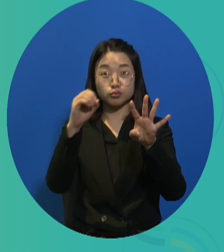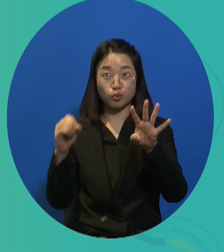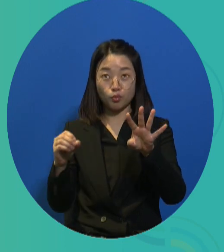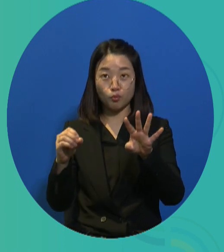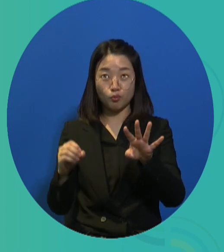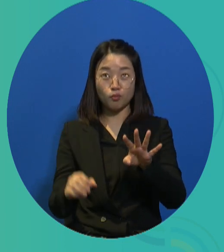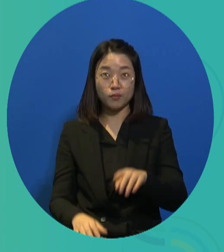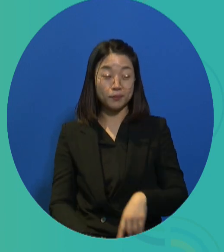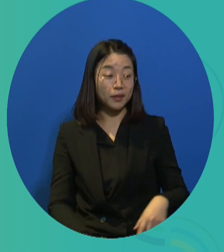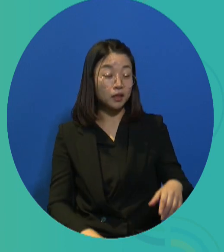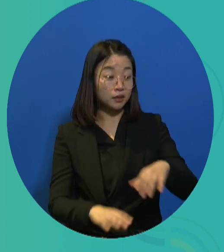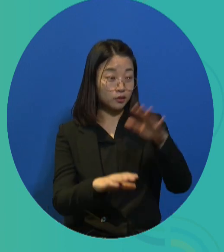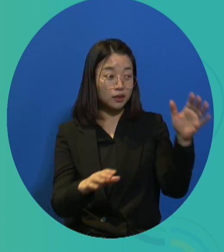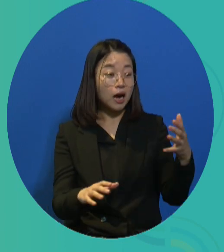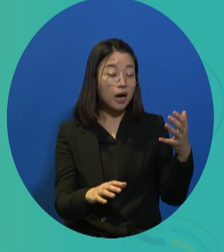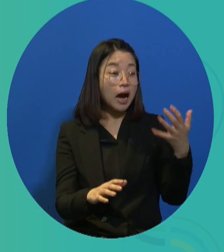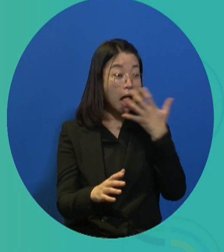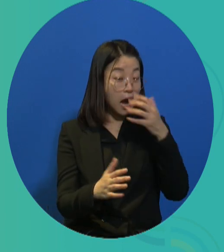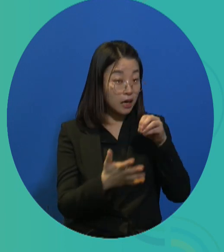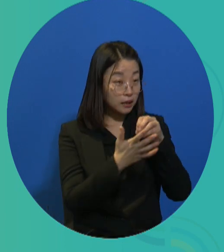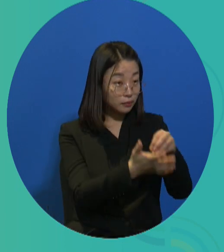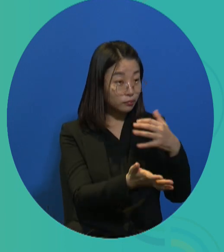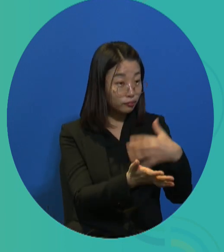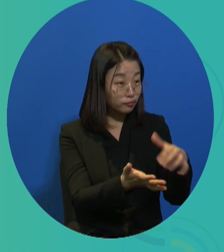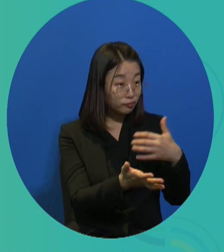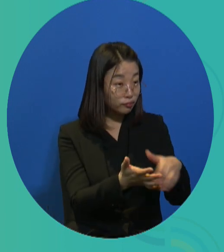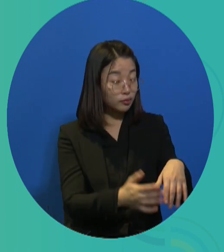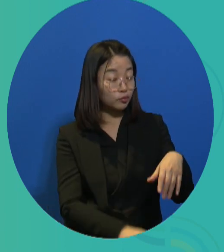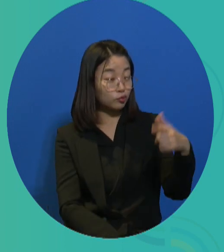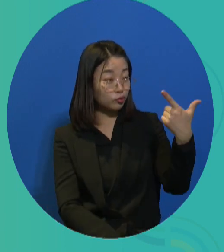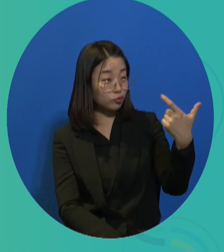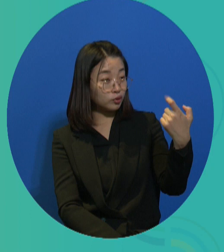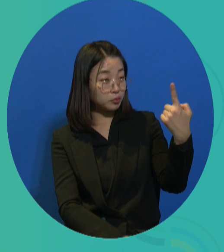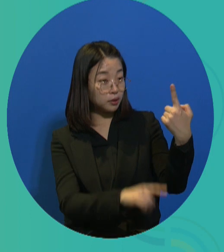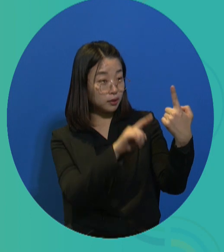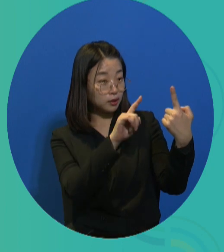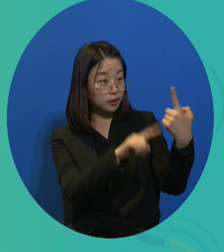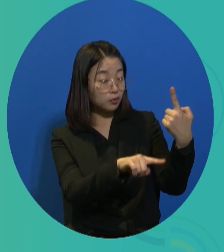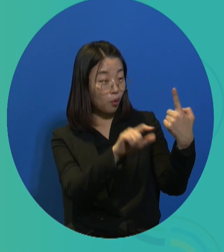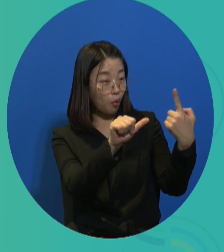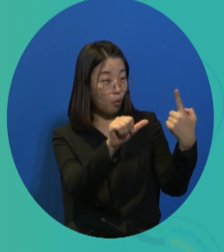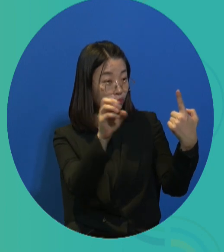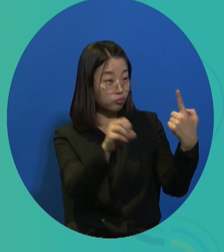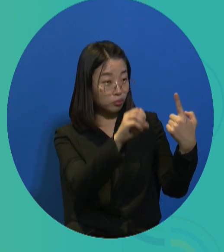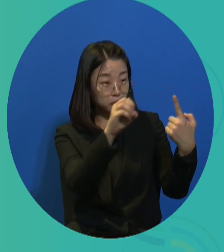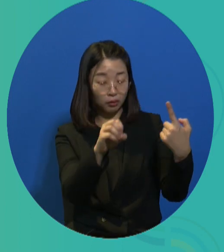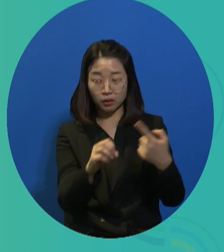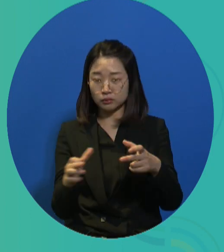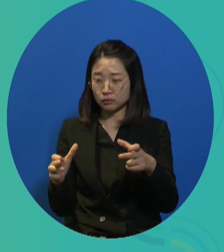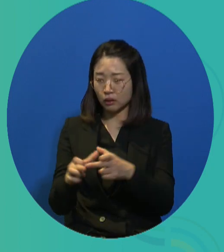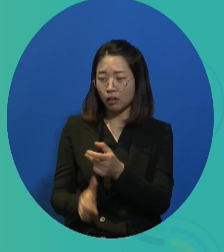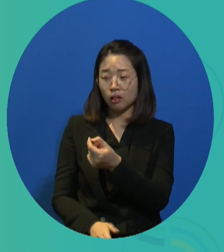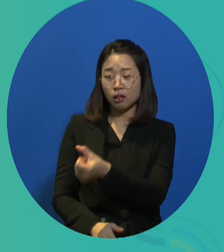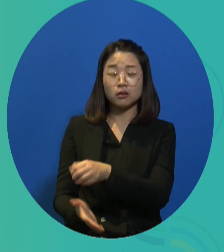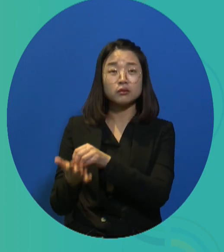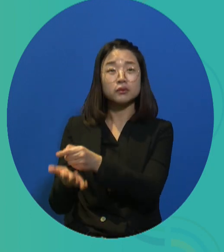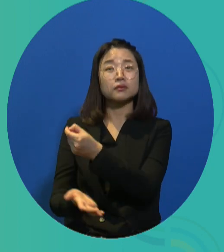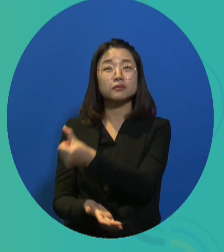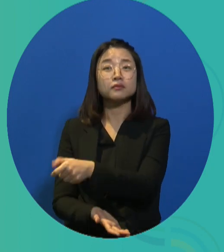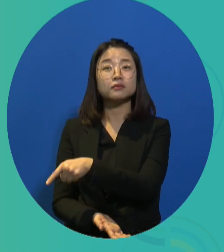is not even 40%. So when you look at the average, employment rate is 62